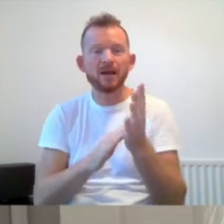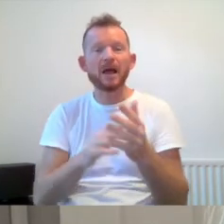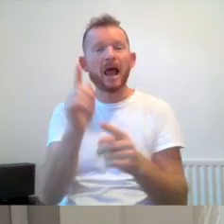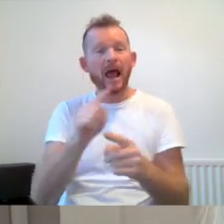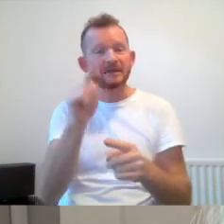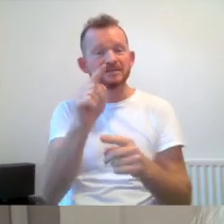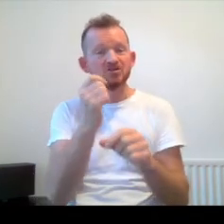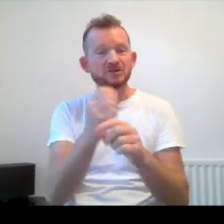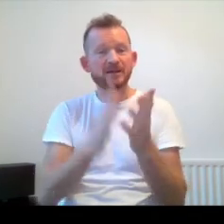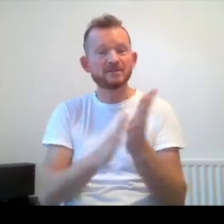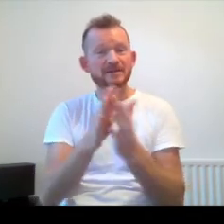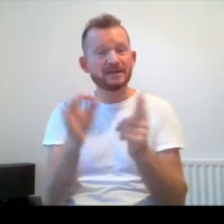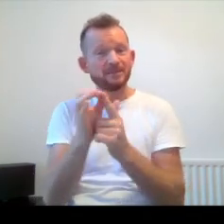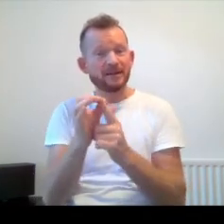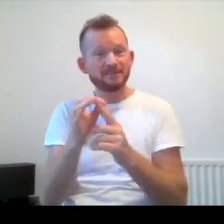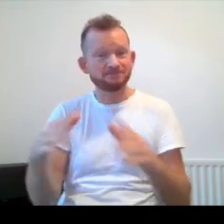GMCDP.